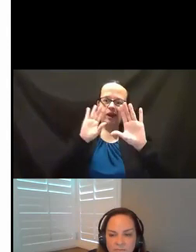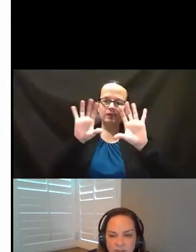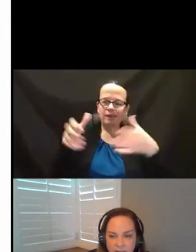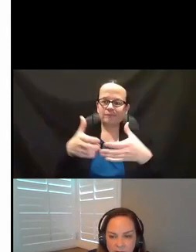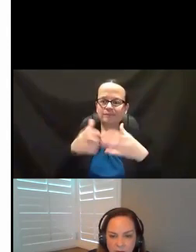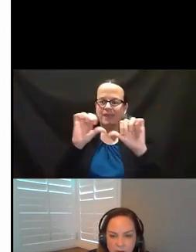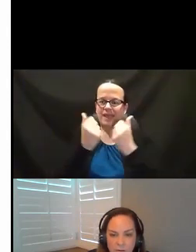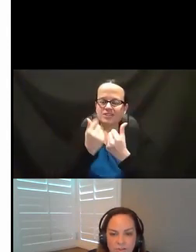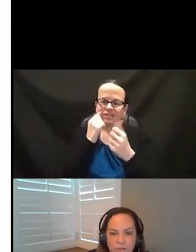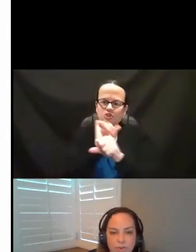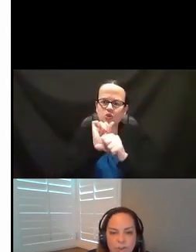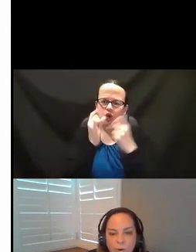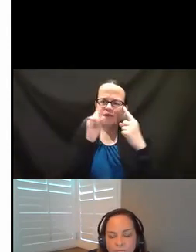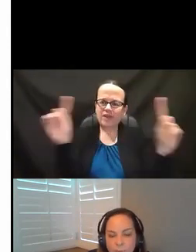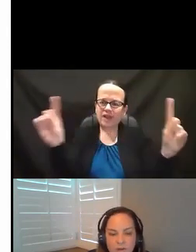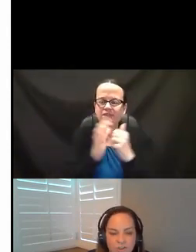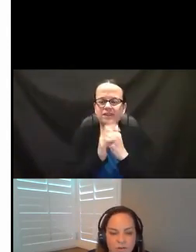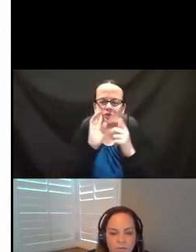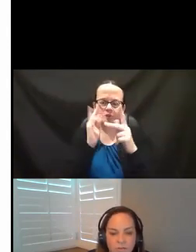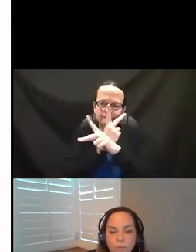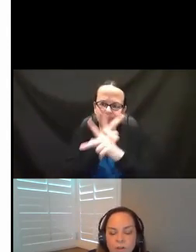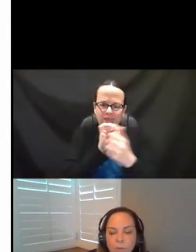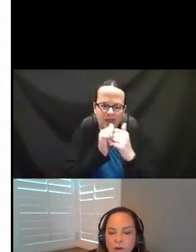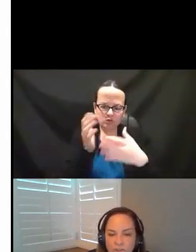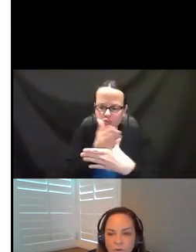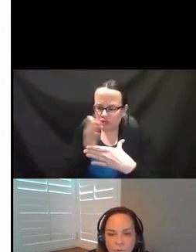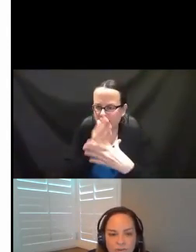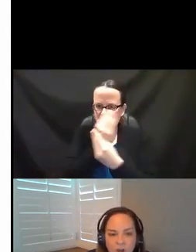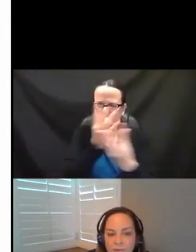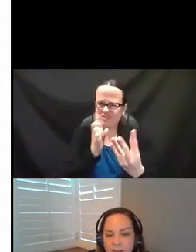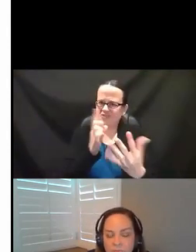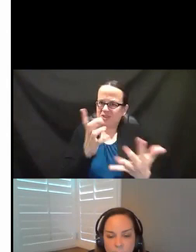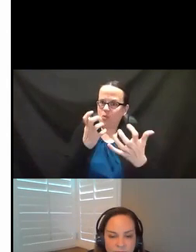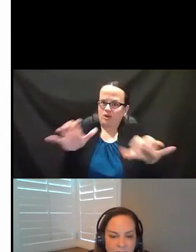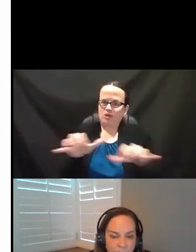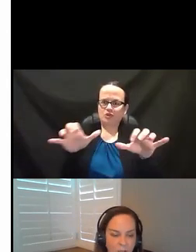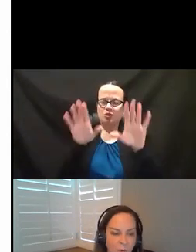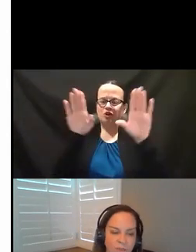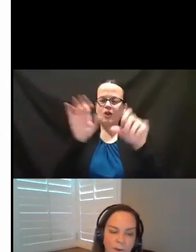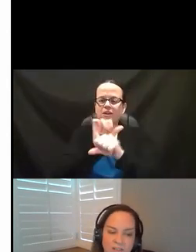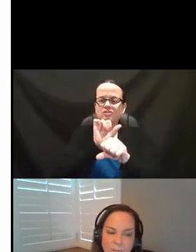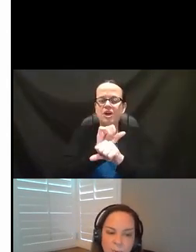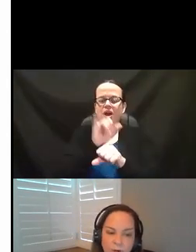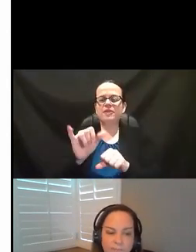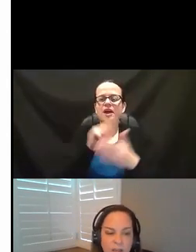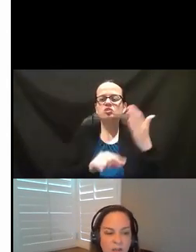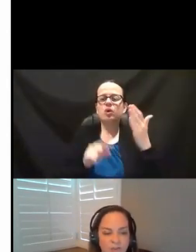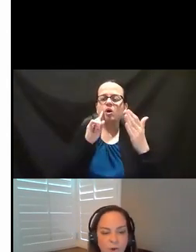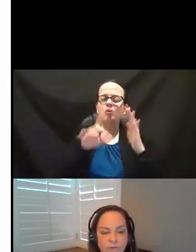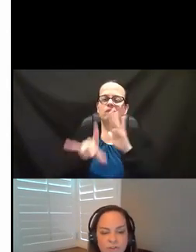effectively, to share information, to really want to do a great job. And that's what we found with PI support.